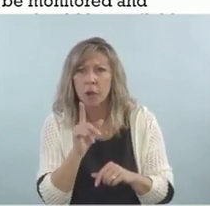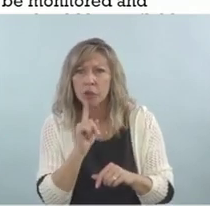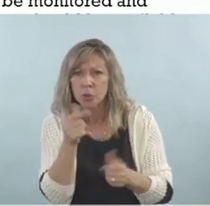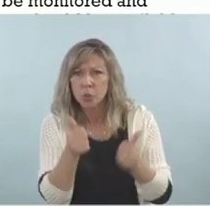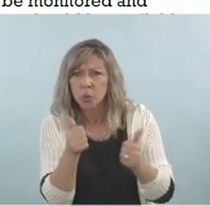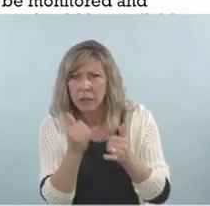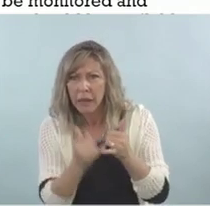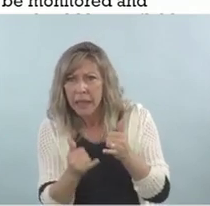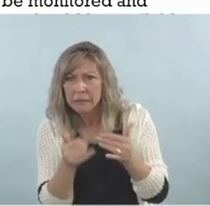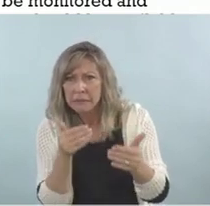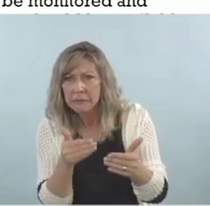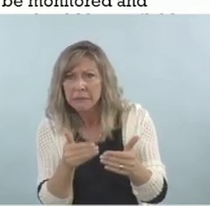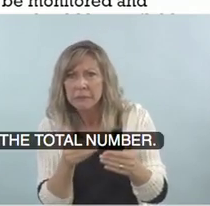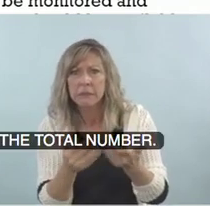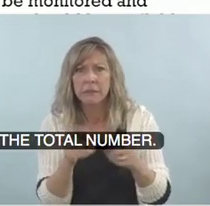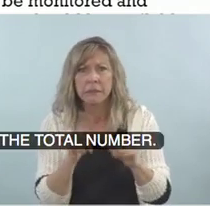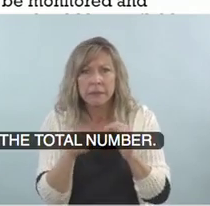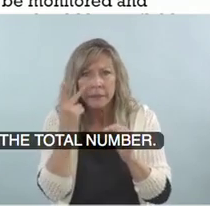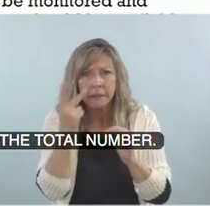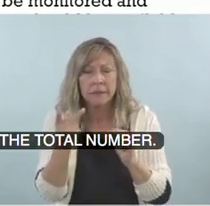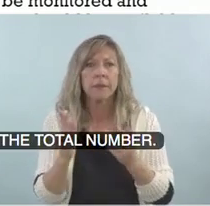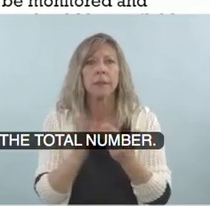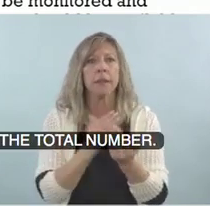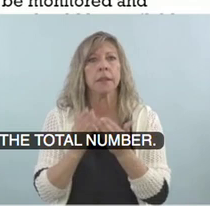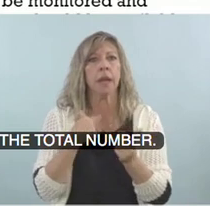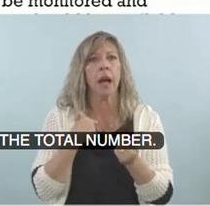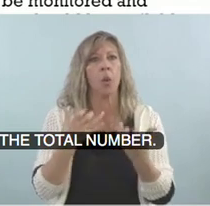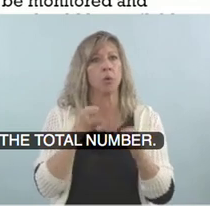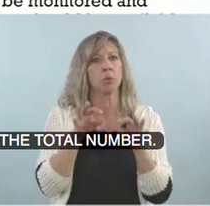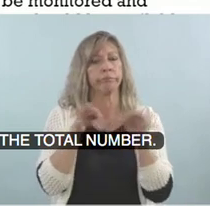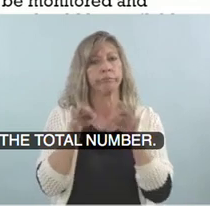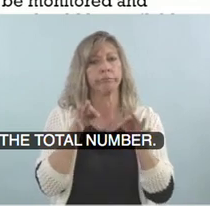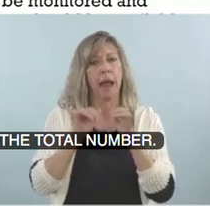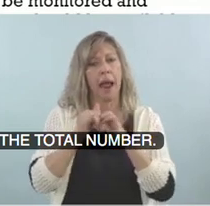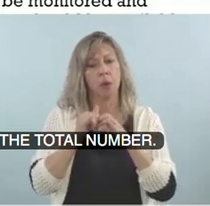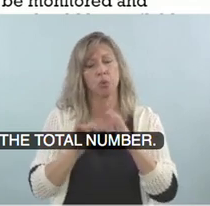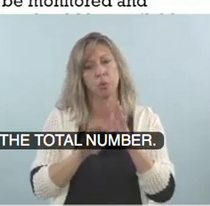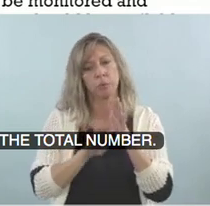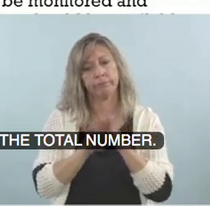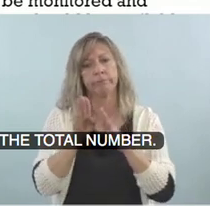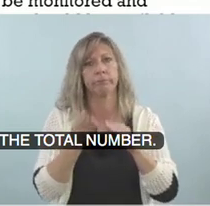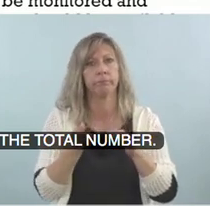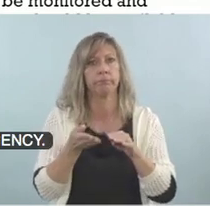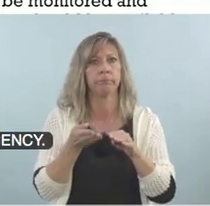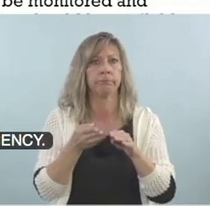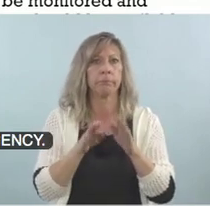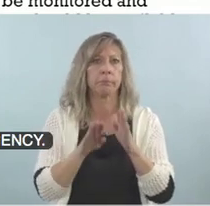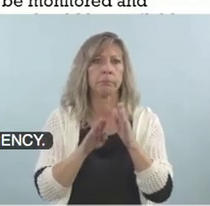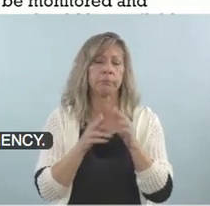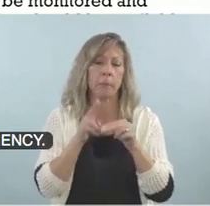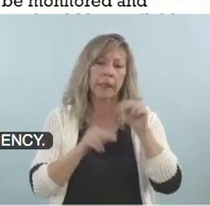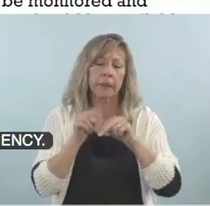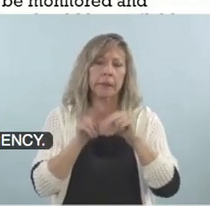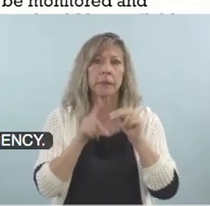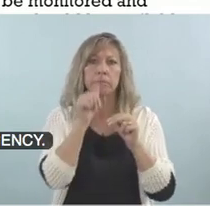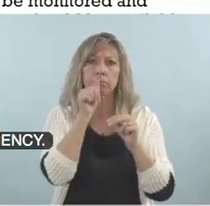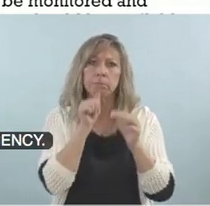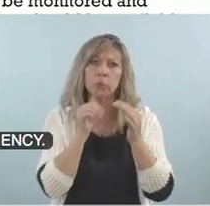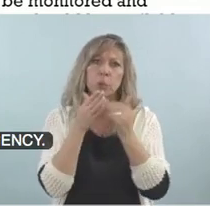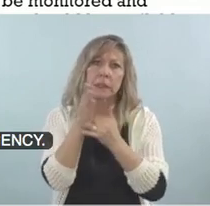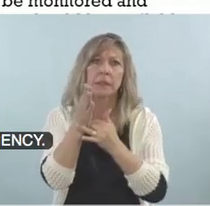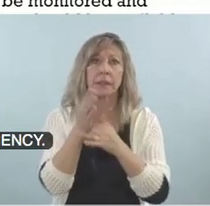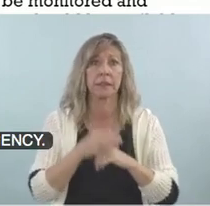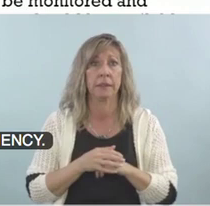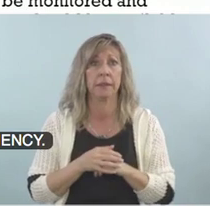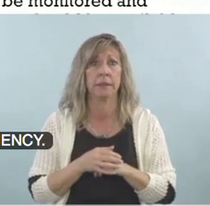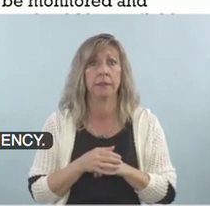Um, okay. So I want to talk about building resiliency. Um, these are some things, and we don't have to spend a lot of time on these, but these next couple of slides are